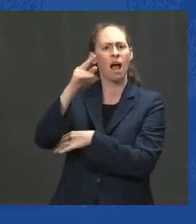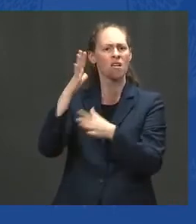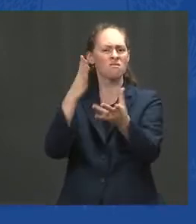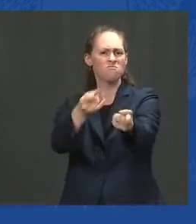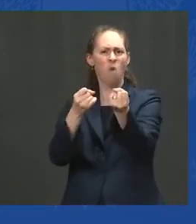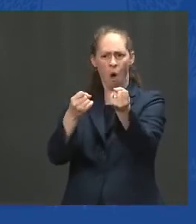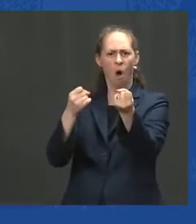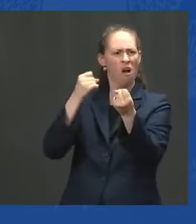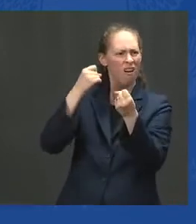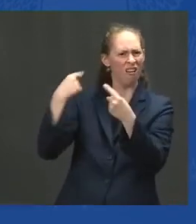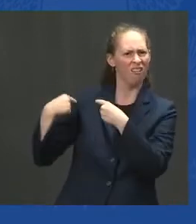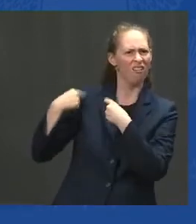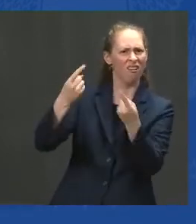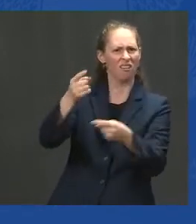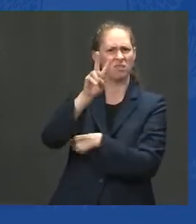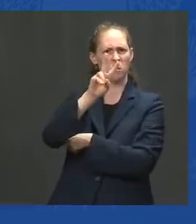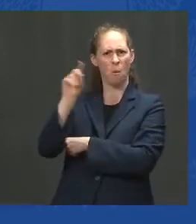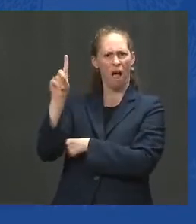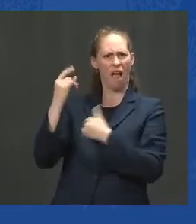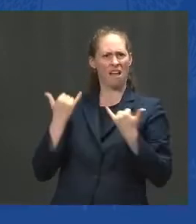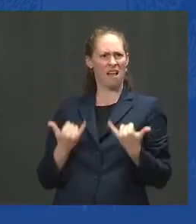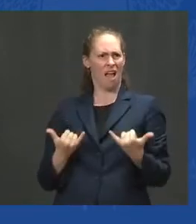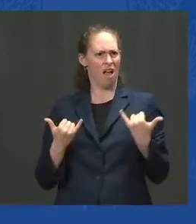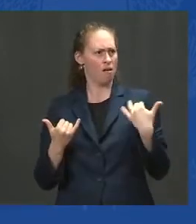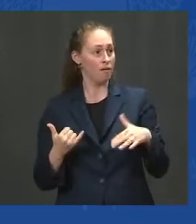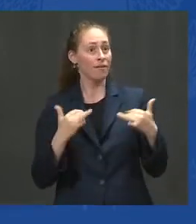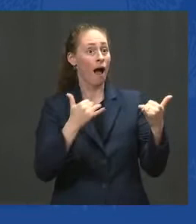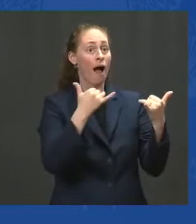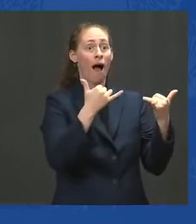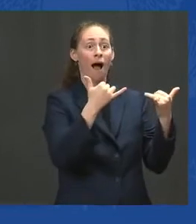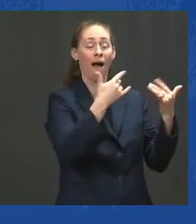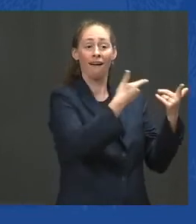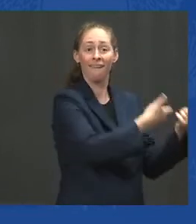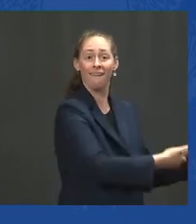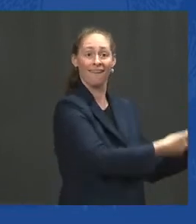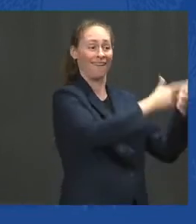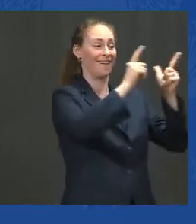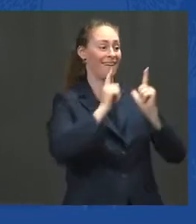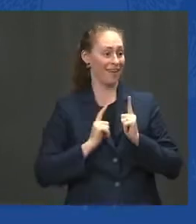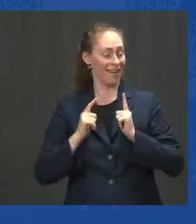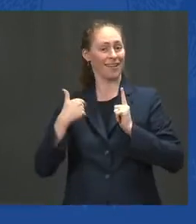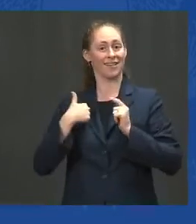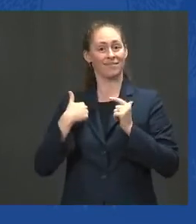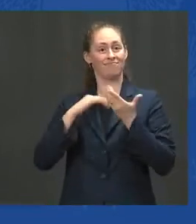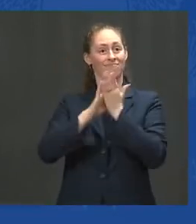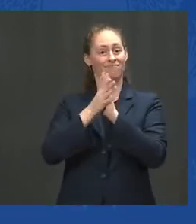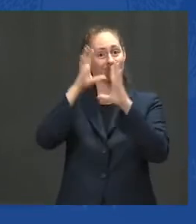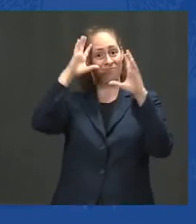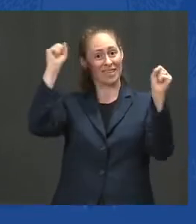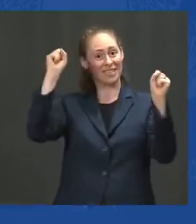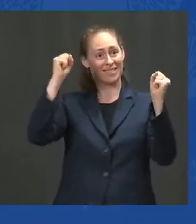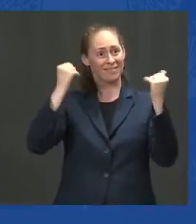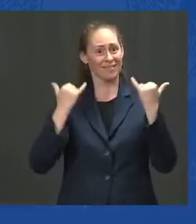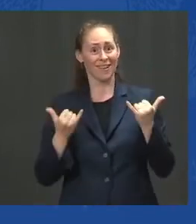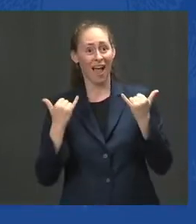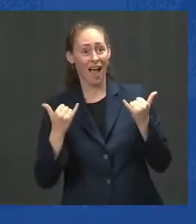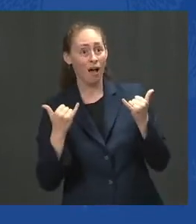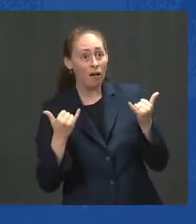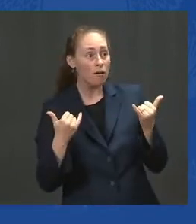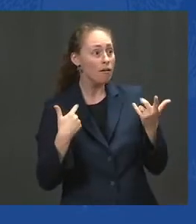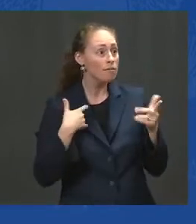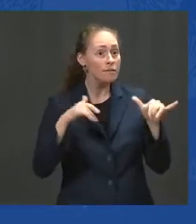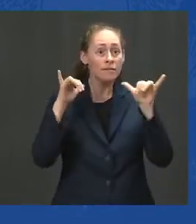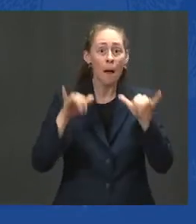The choice I had to make as your President was either to follow through on that agreement or be